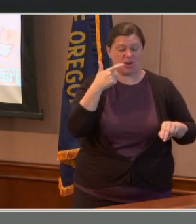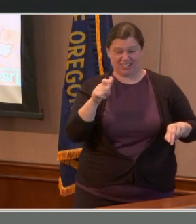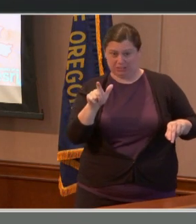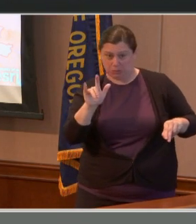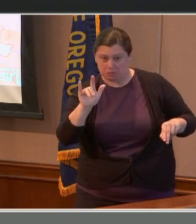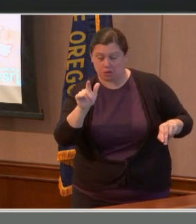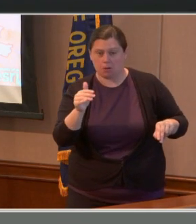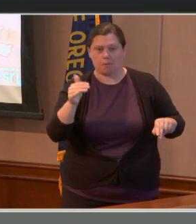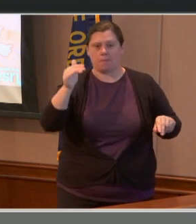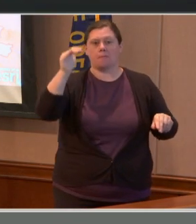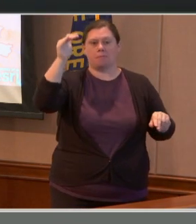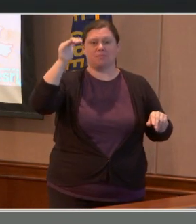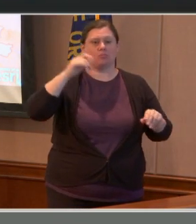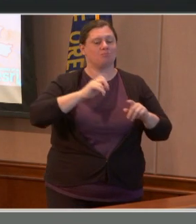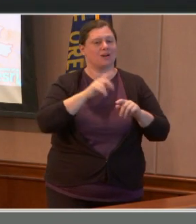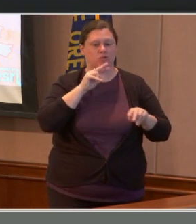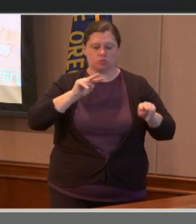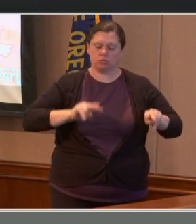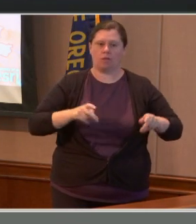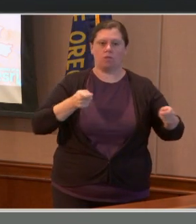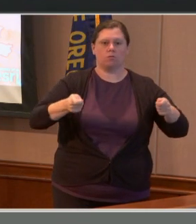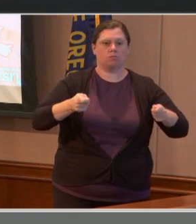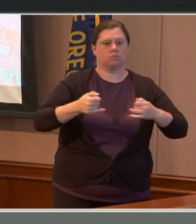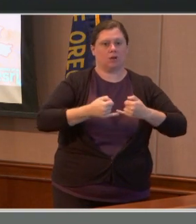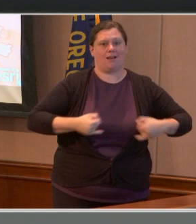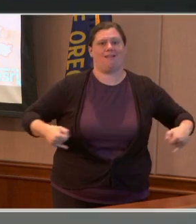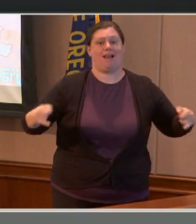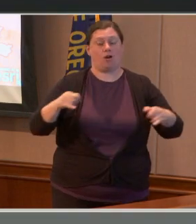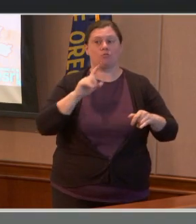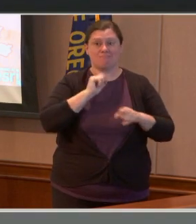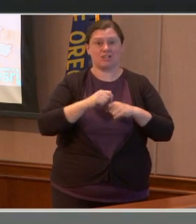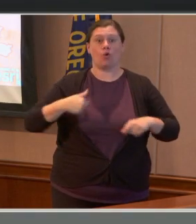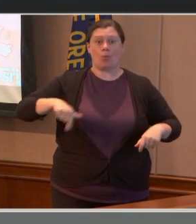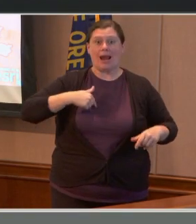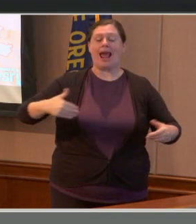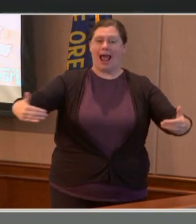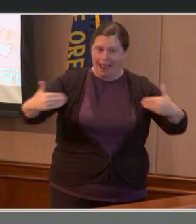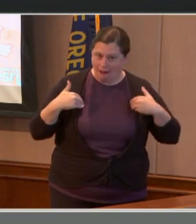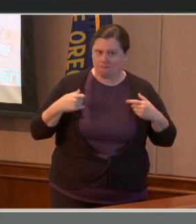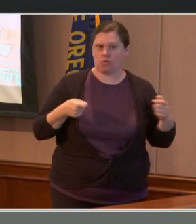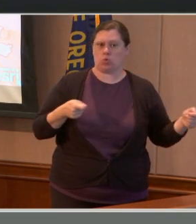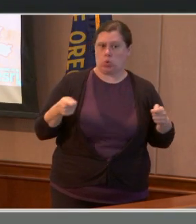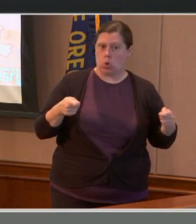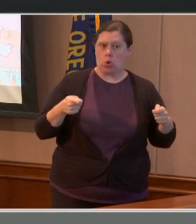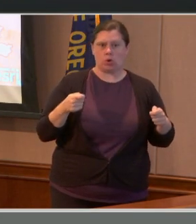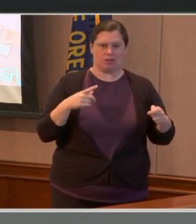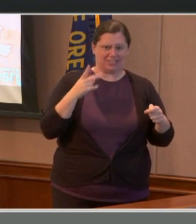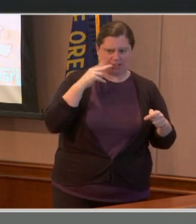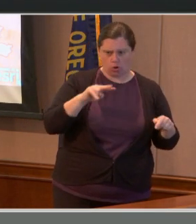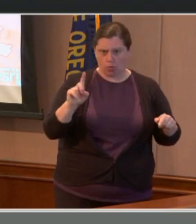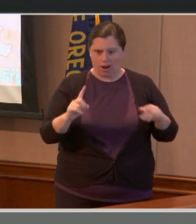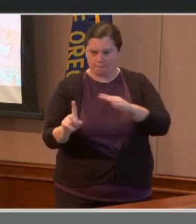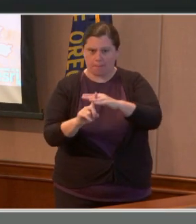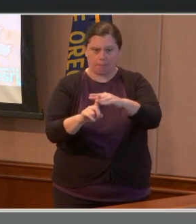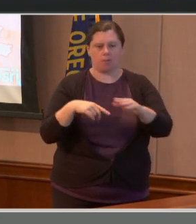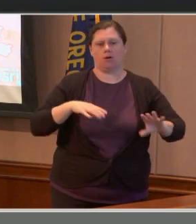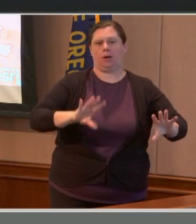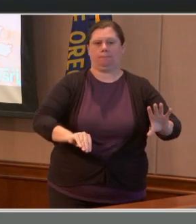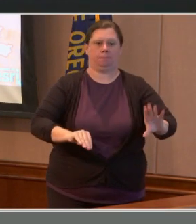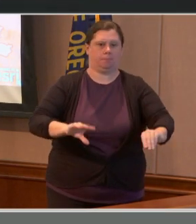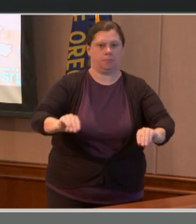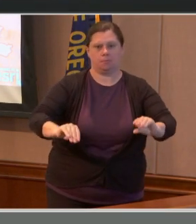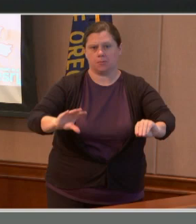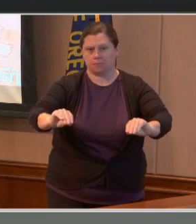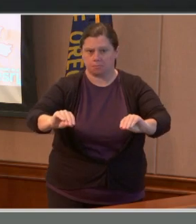do have a control line in. They're still continuing to mop up that line, looking for any